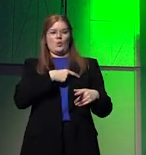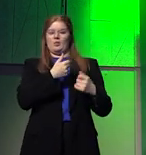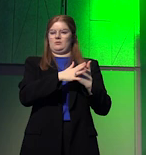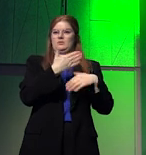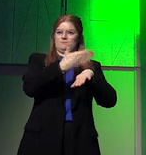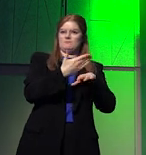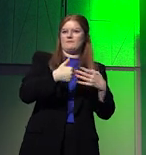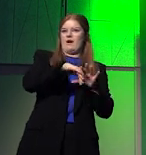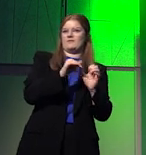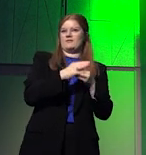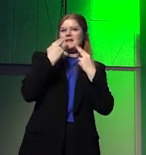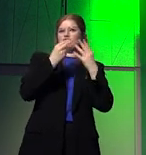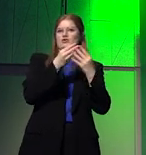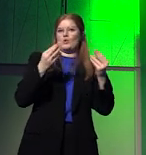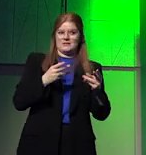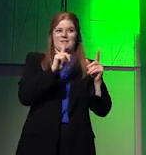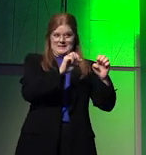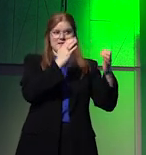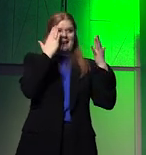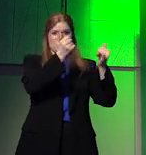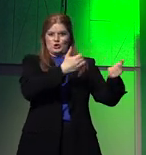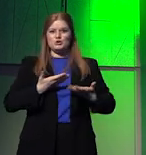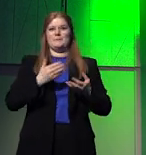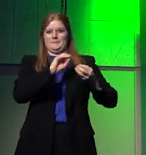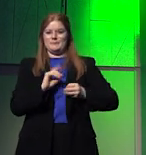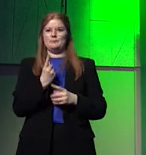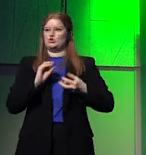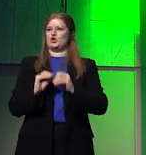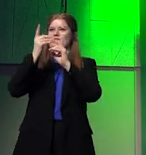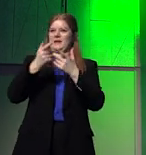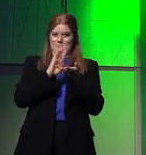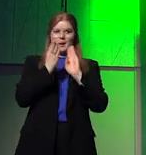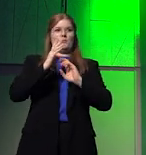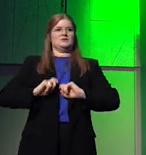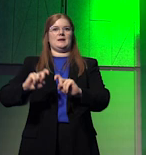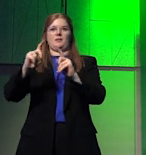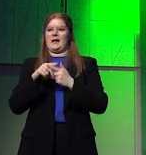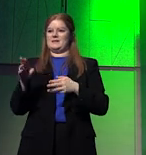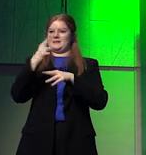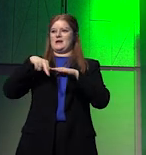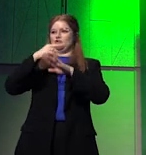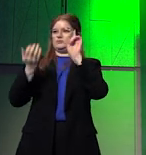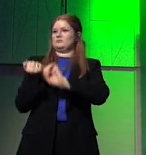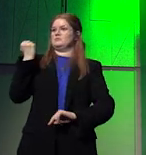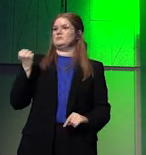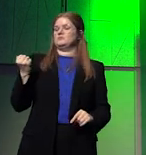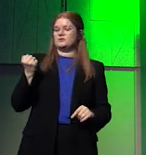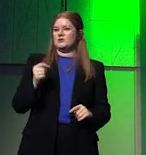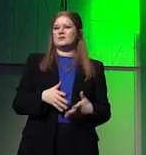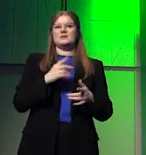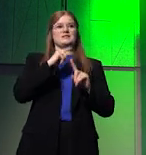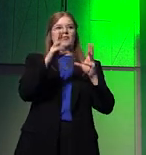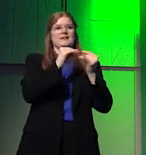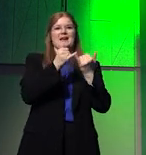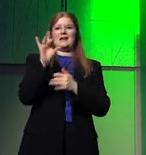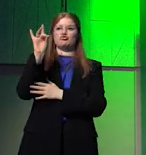resources into enabling productive capacities and therefore stability, as well as national cohesion. Actors such